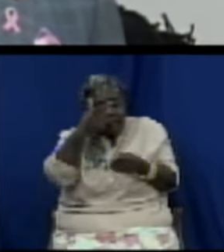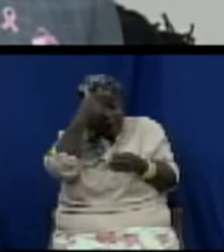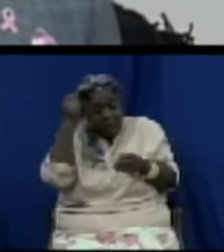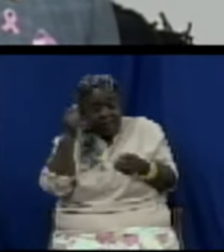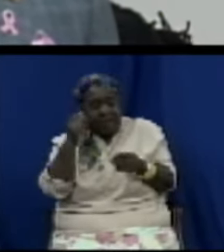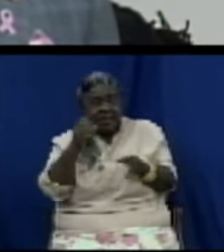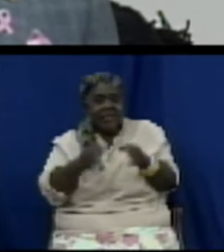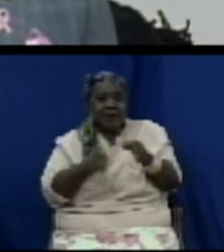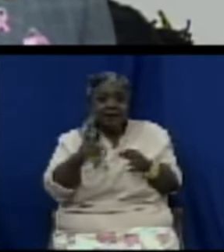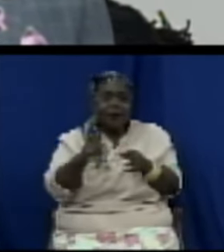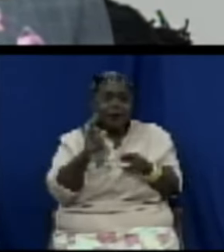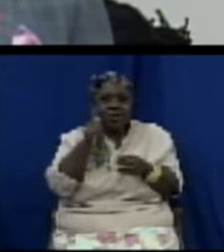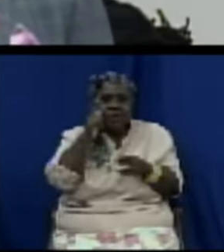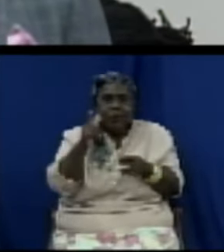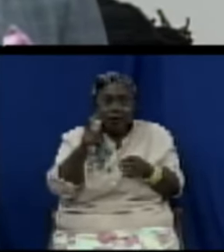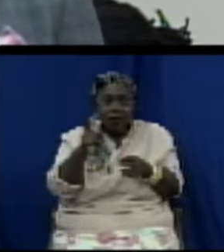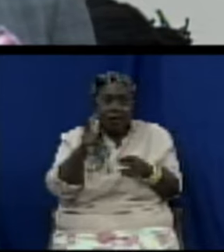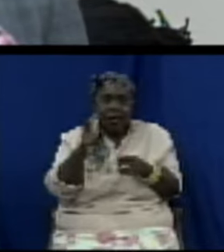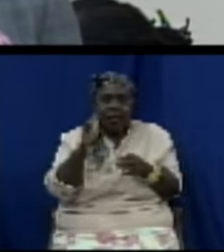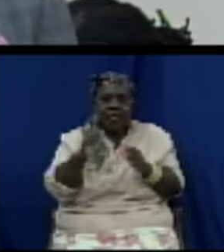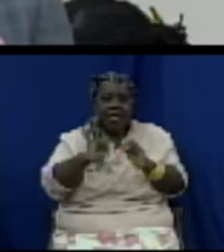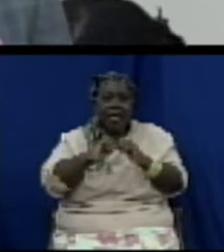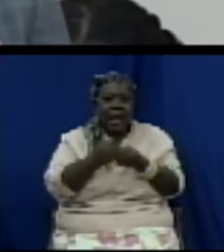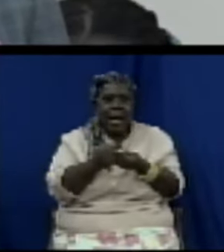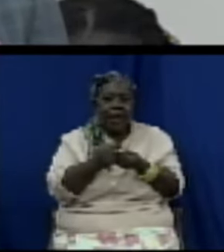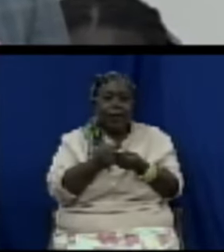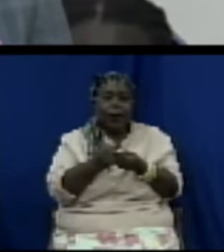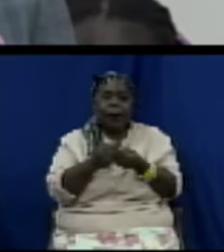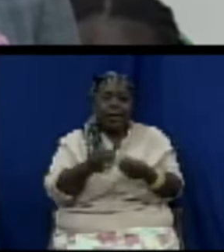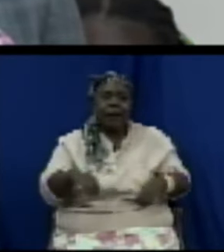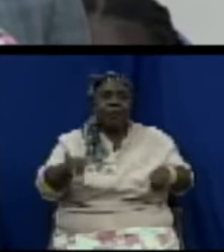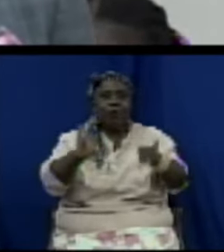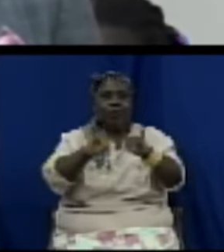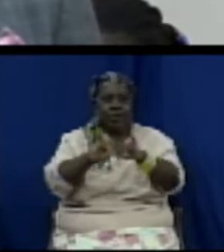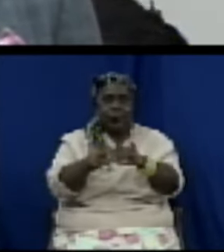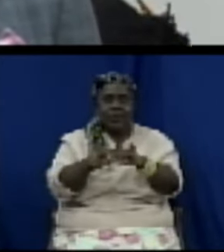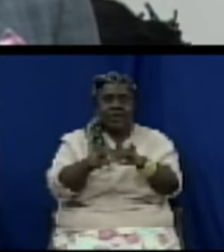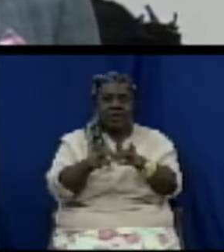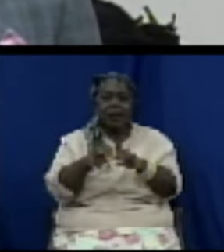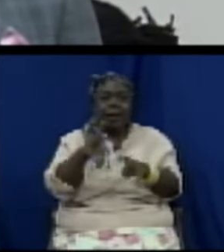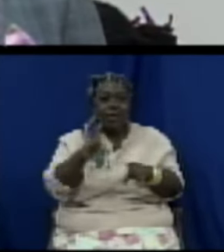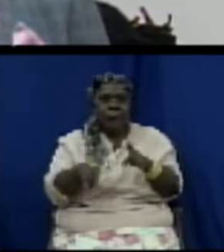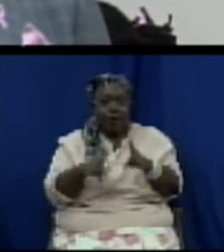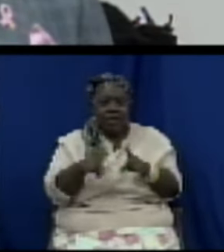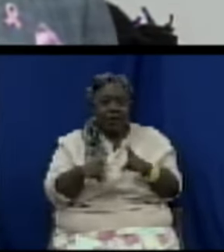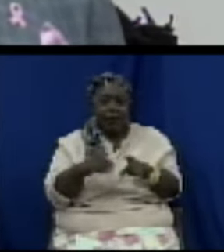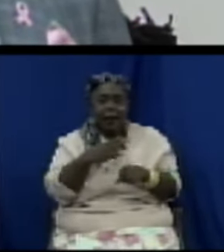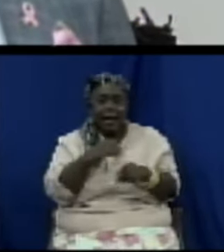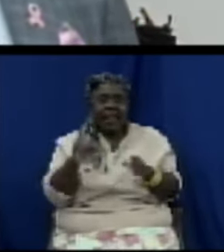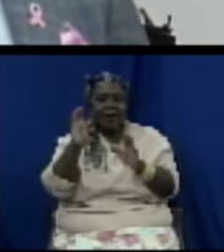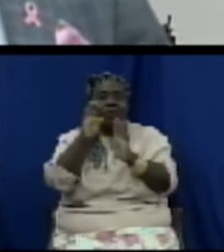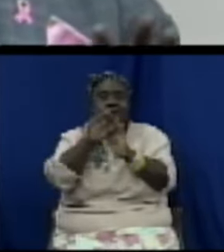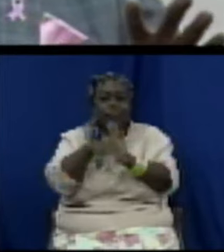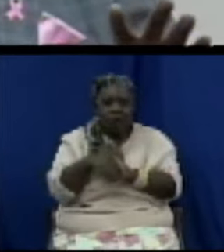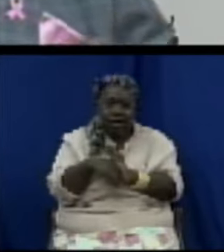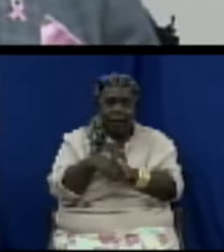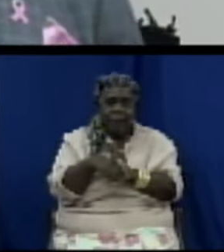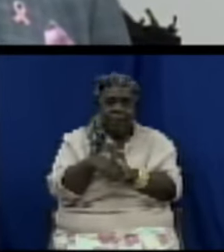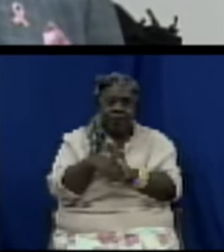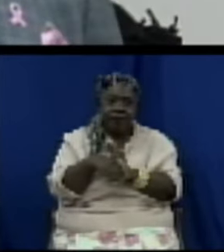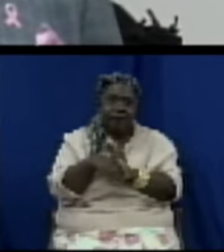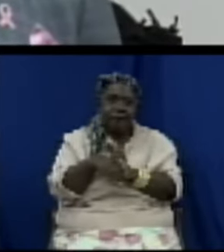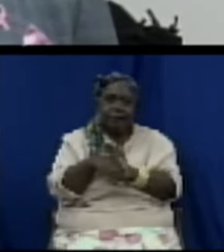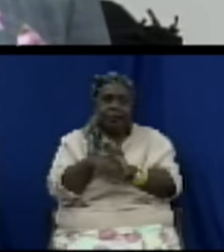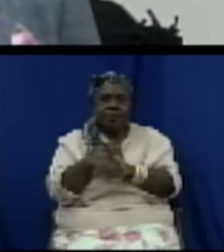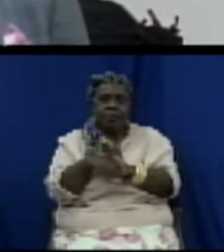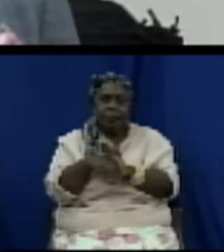or spike after COVID, which was partly predicted. But we also know that parts of this were implemented in